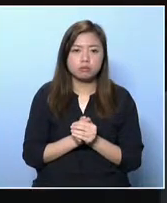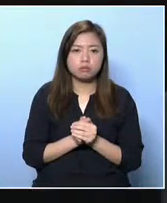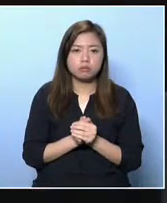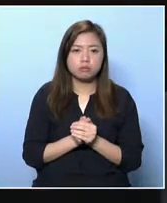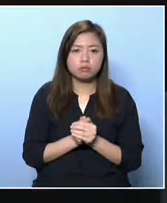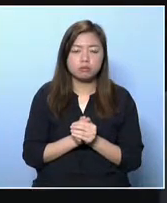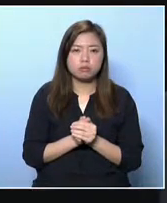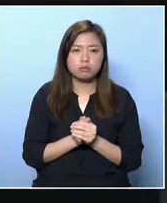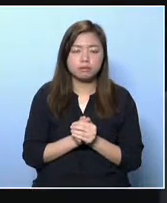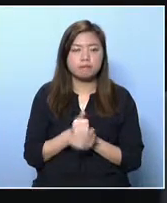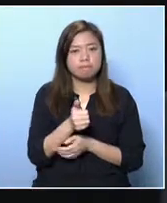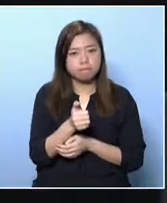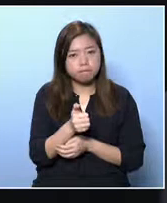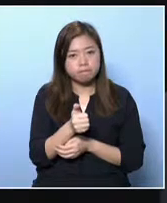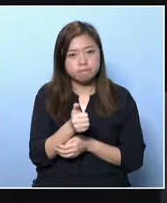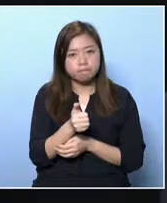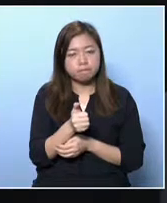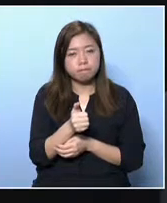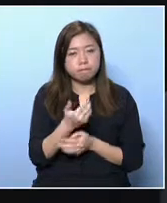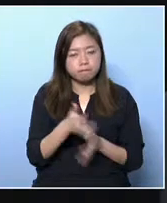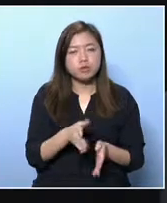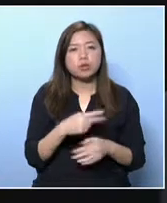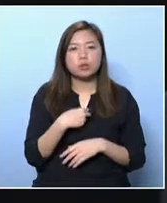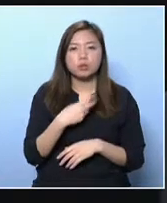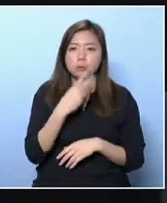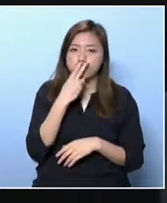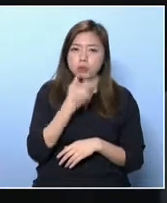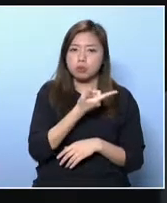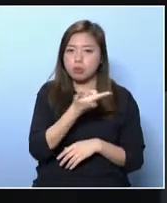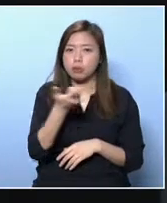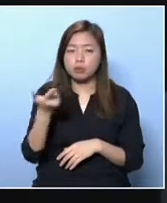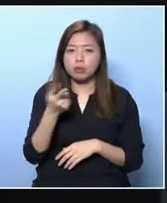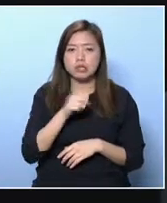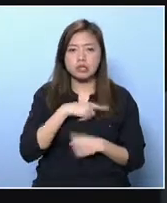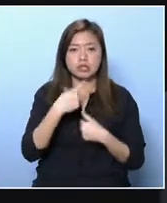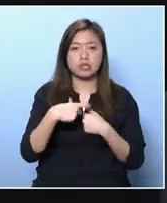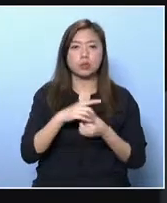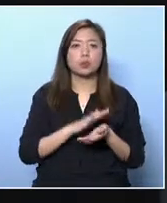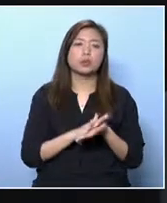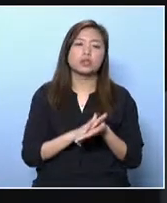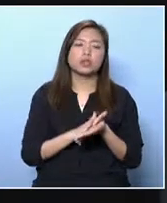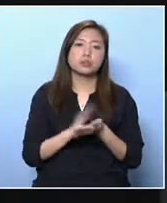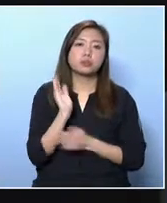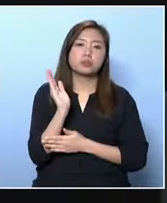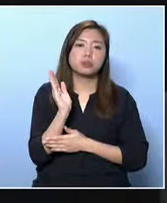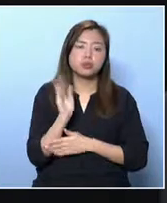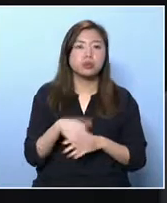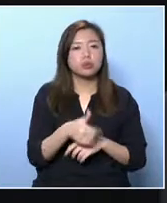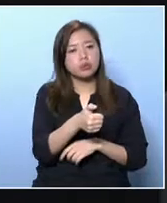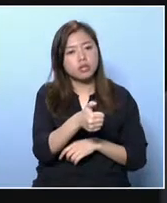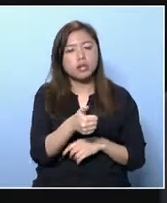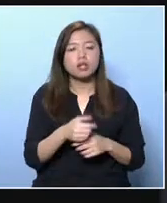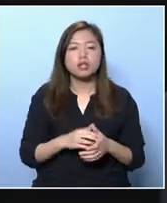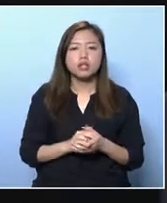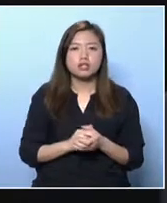as to better help grassroots families. Thank you. I think many deputations